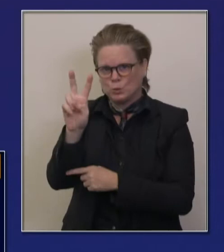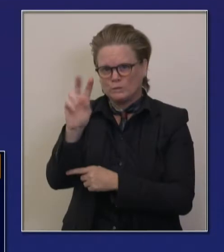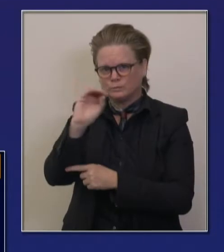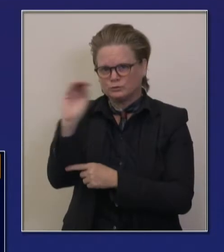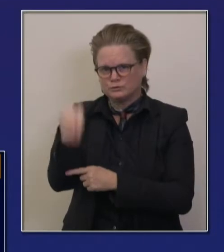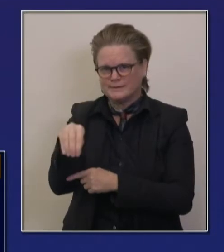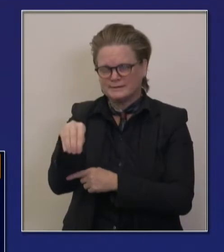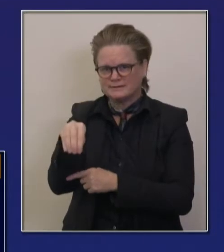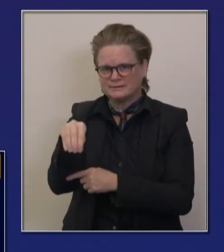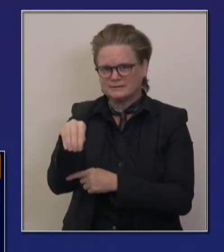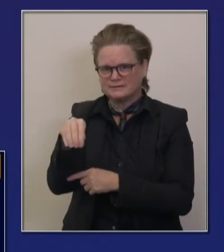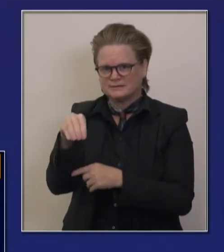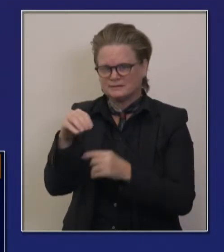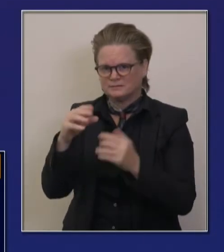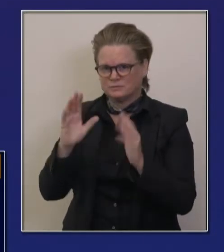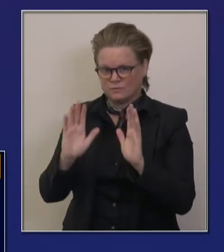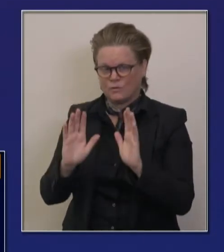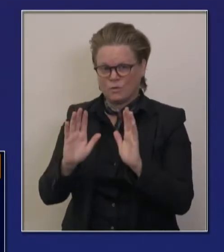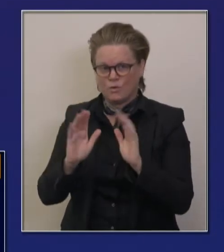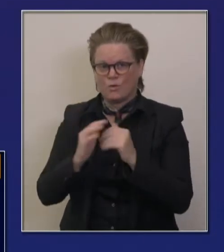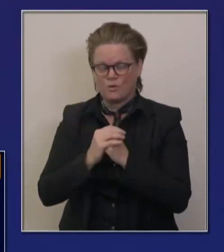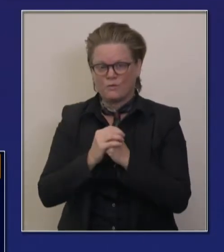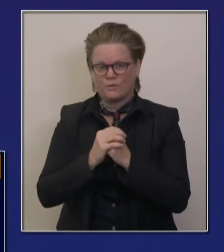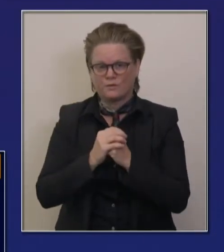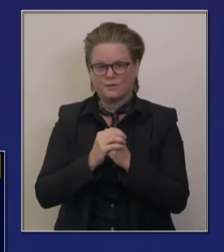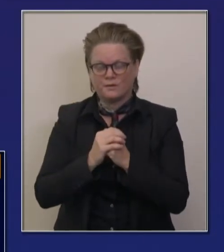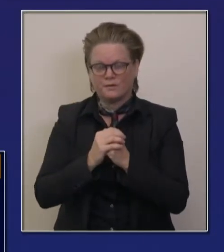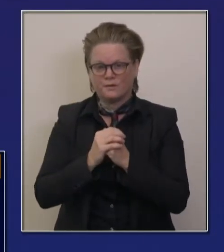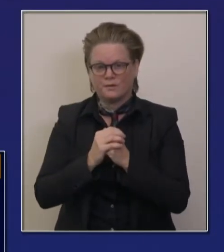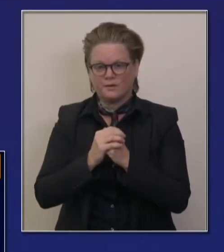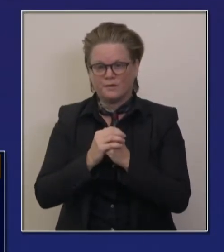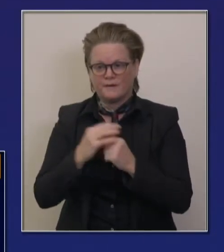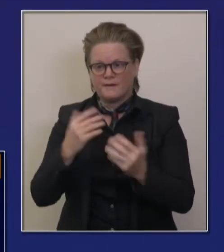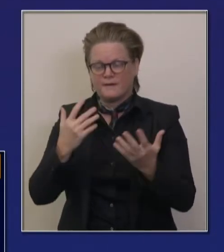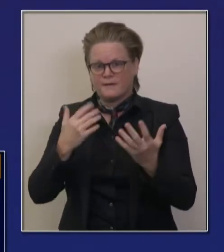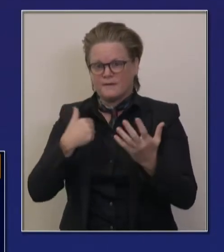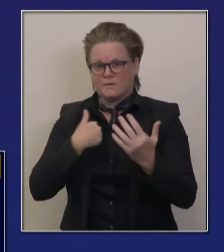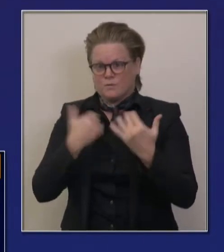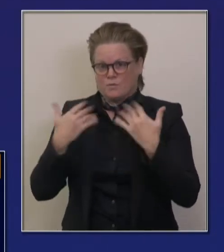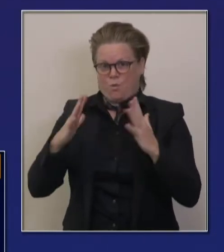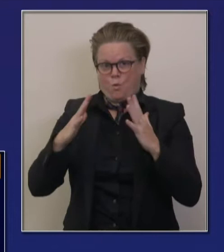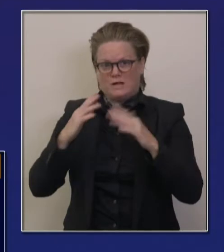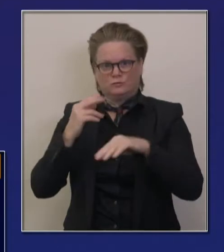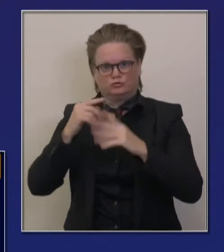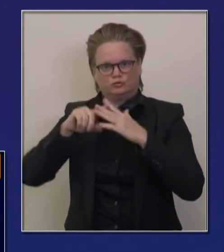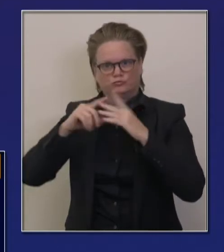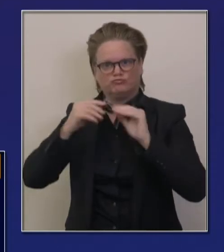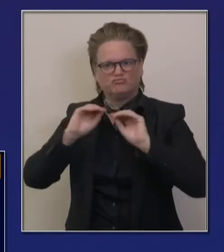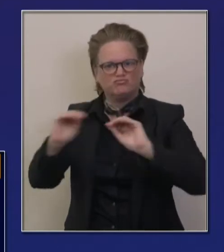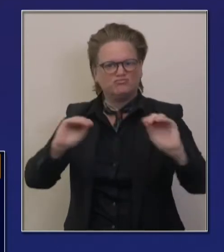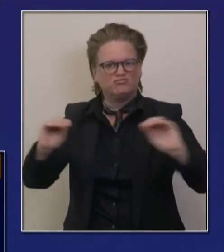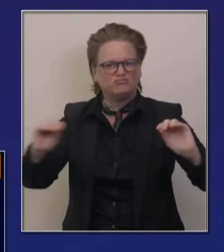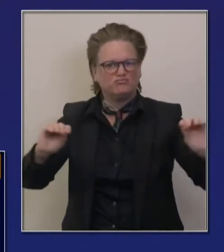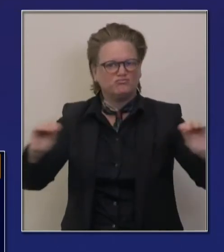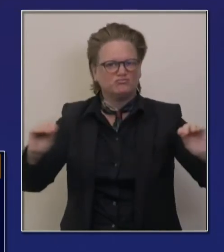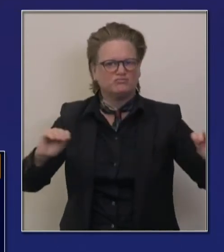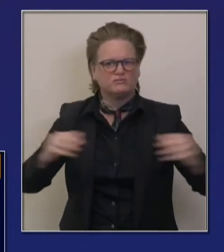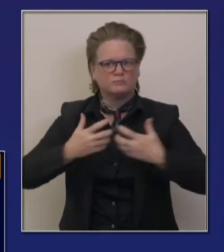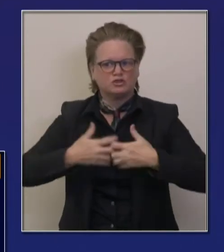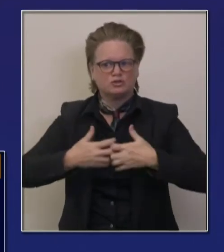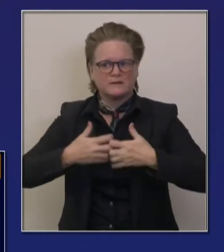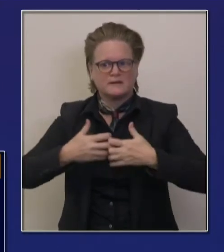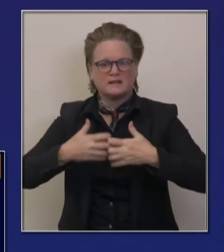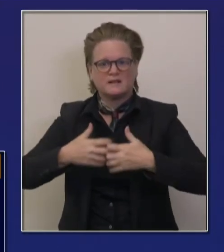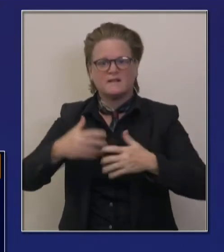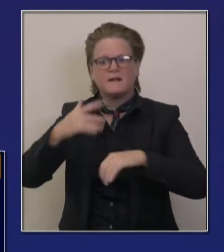.2% of beds. Good news is you can see in the lower right there, ventilators available is the